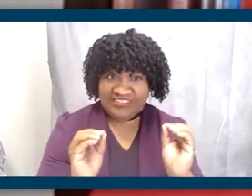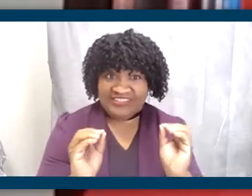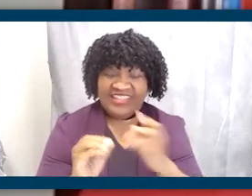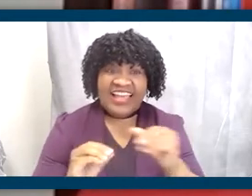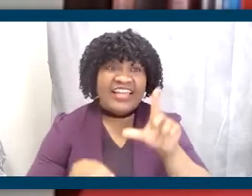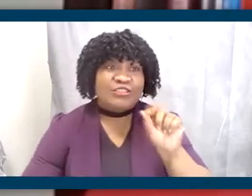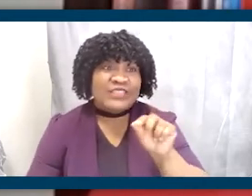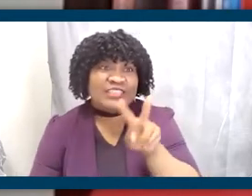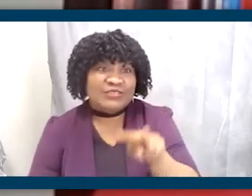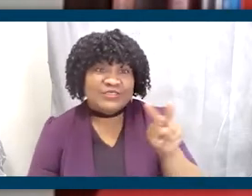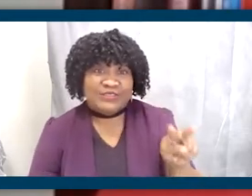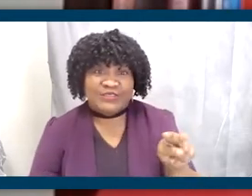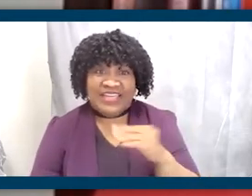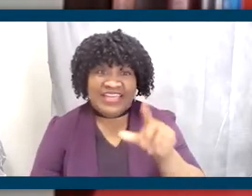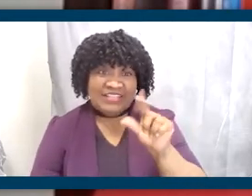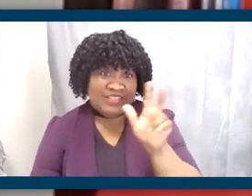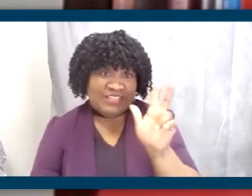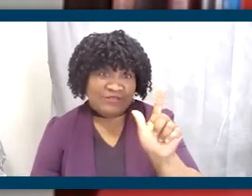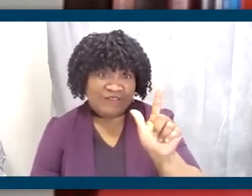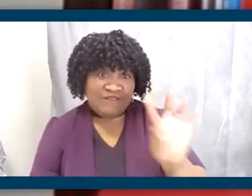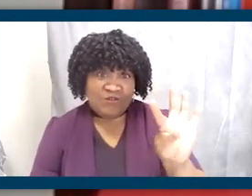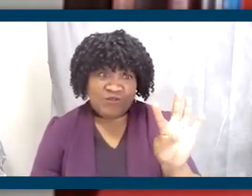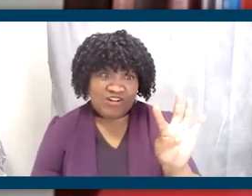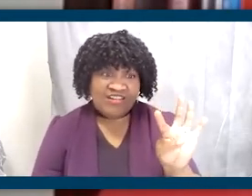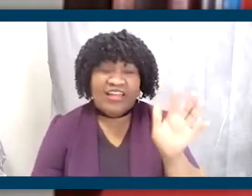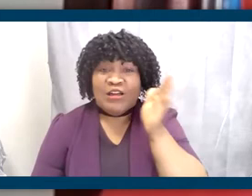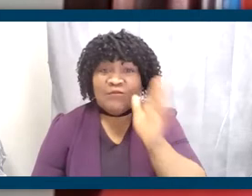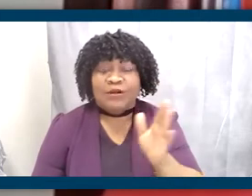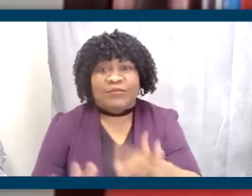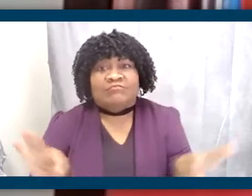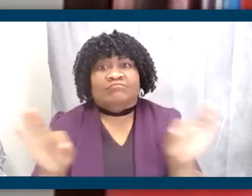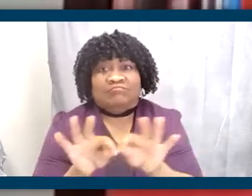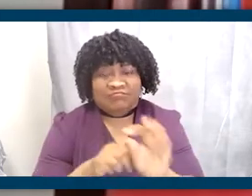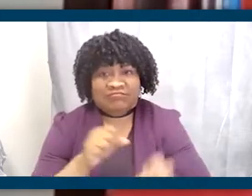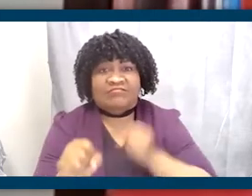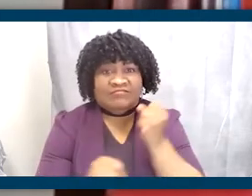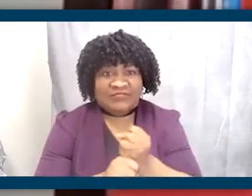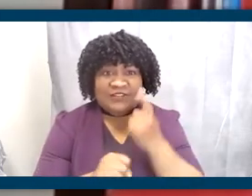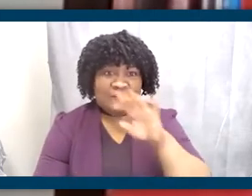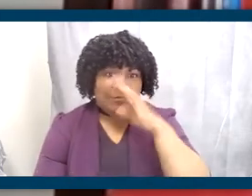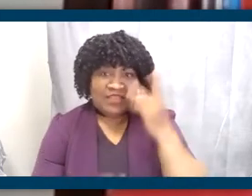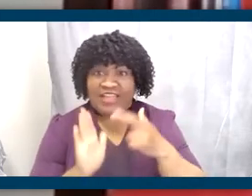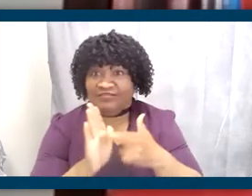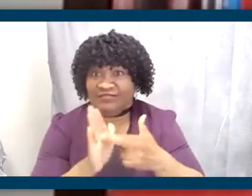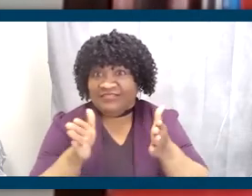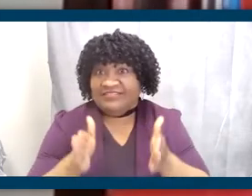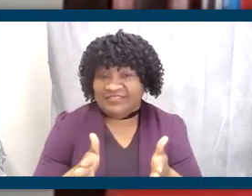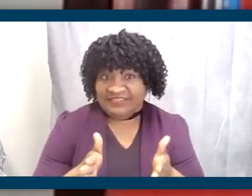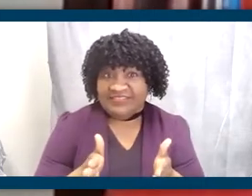2022 and 2024 are going to be critical years for Black representation